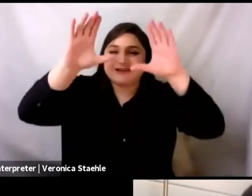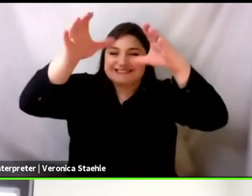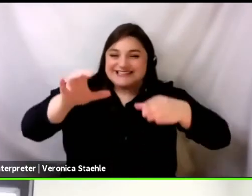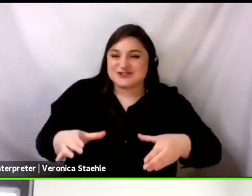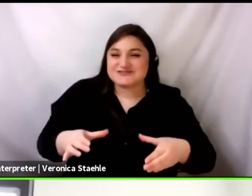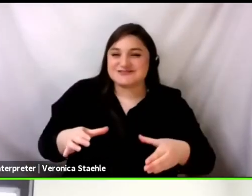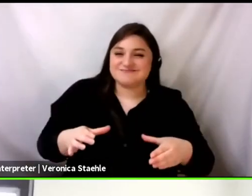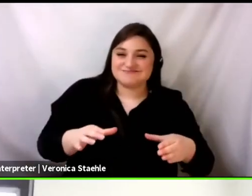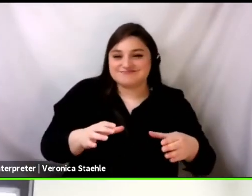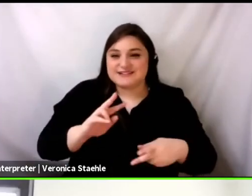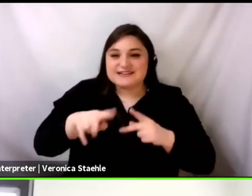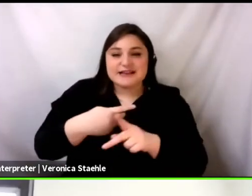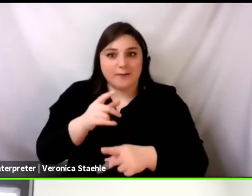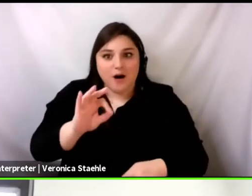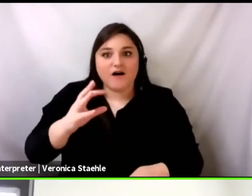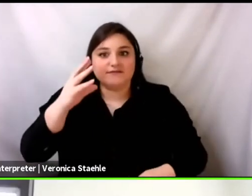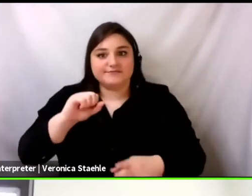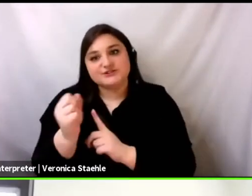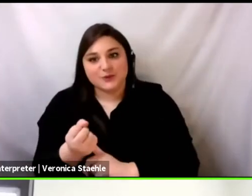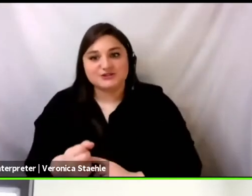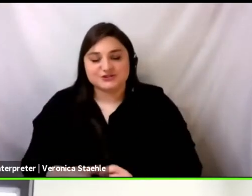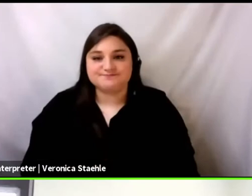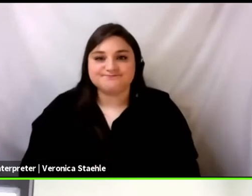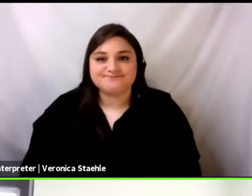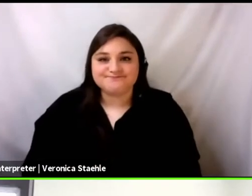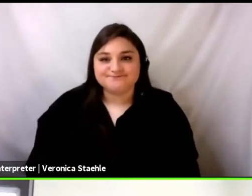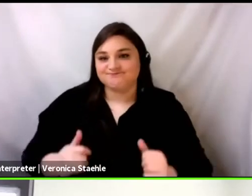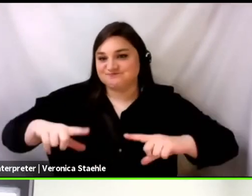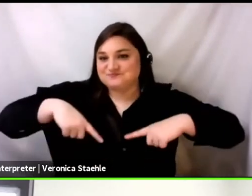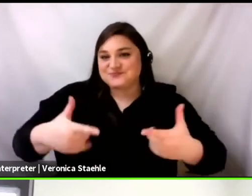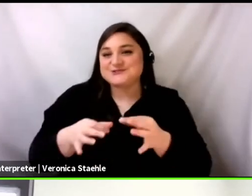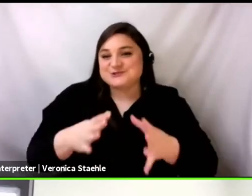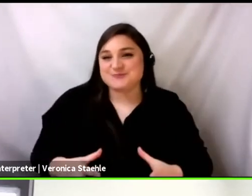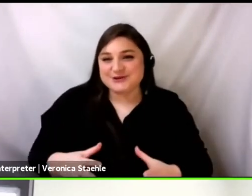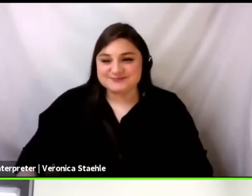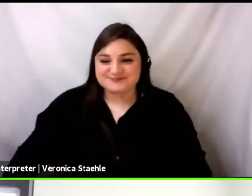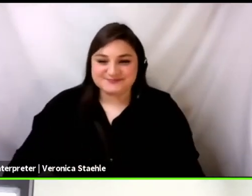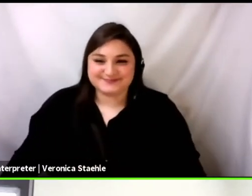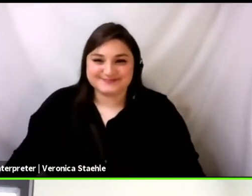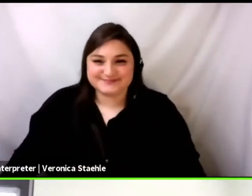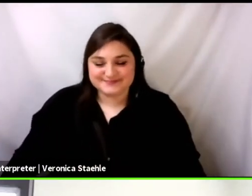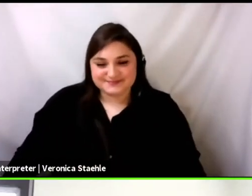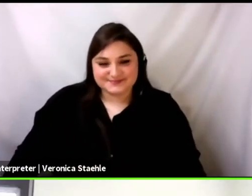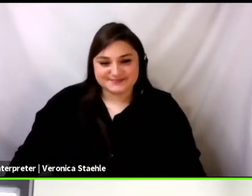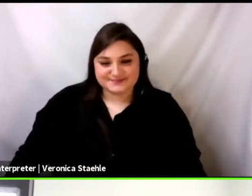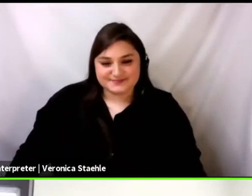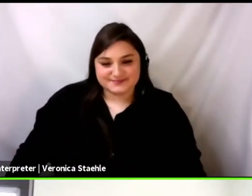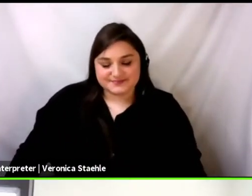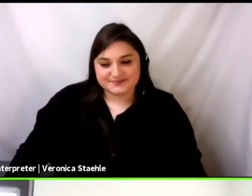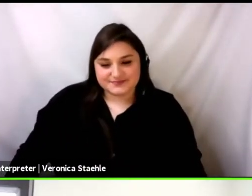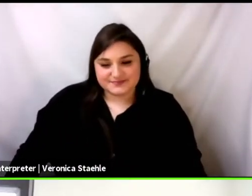Yeah, absolutely. So, so maybe, um, I'll talk about, I'll talk about the,